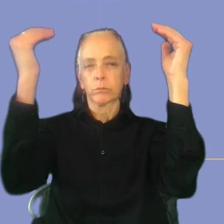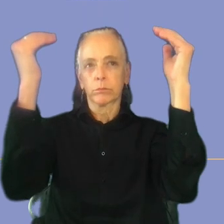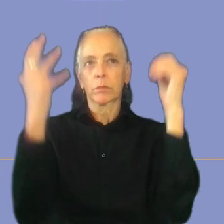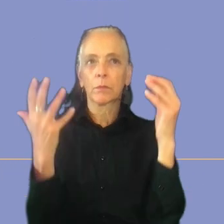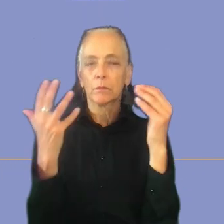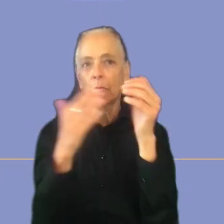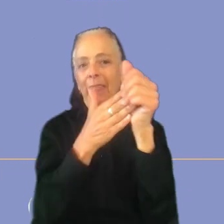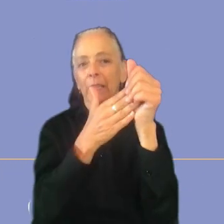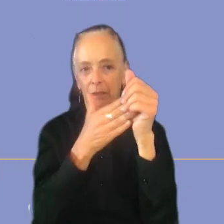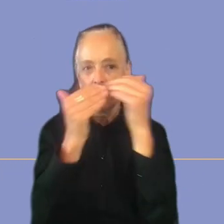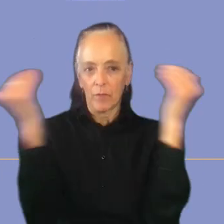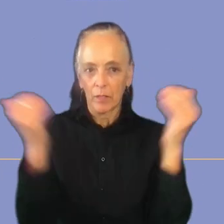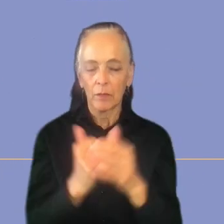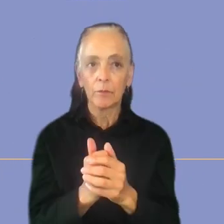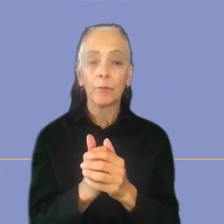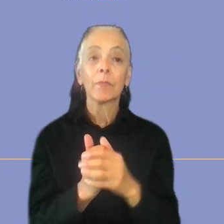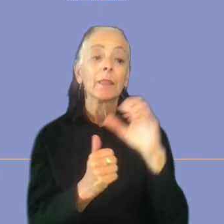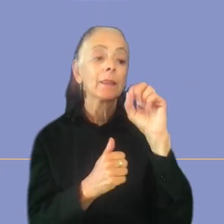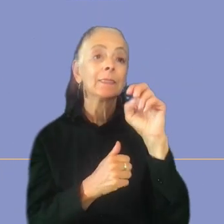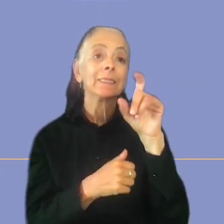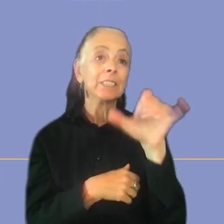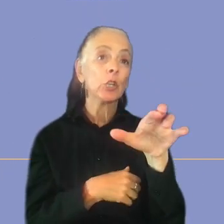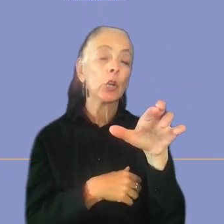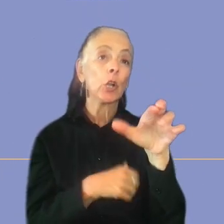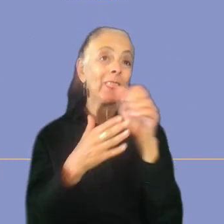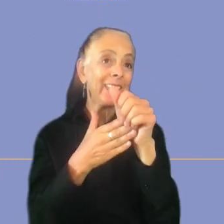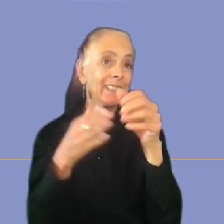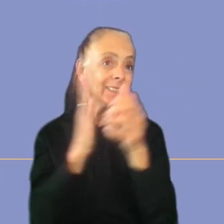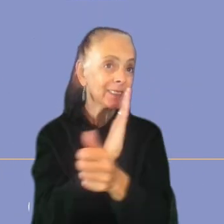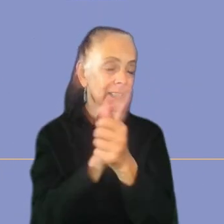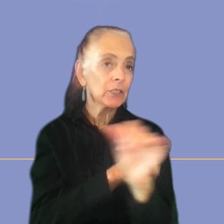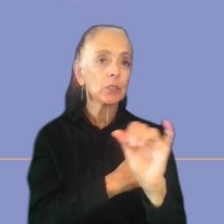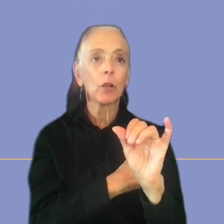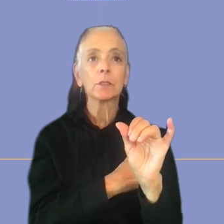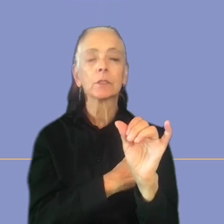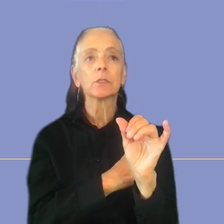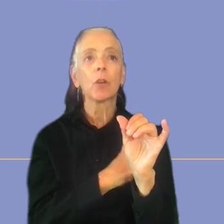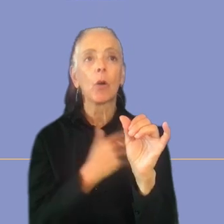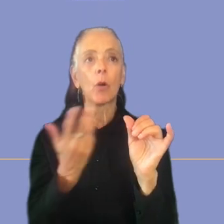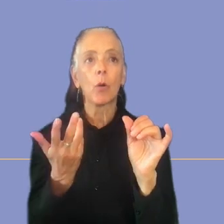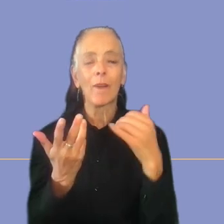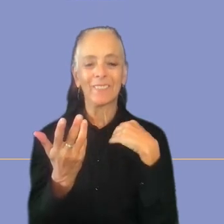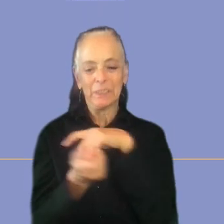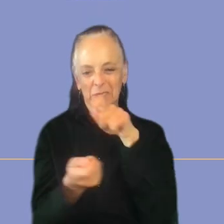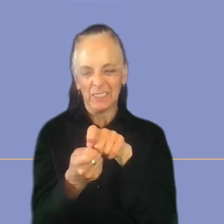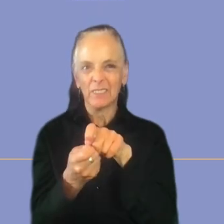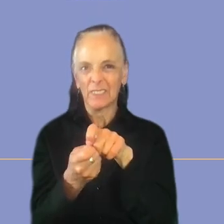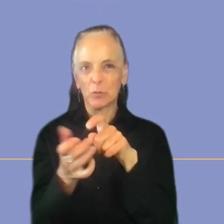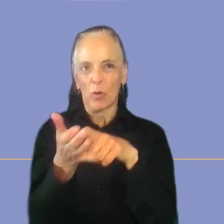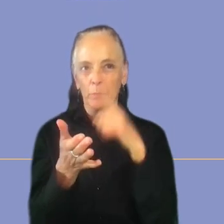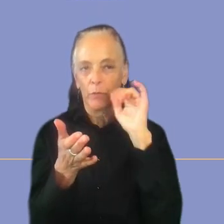and in terms of senior lead skills you have also then things that are very specific to their position.